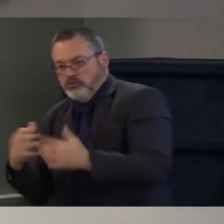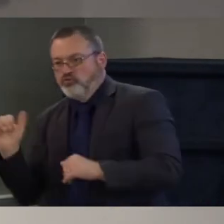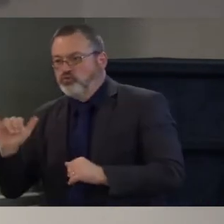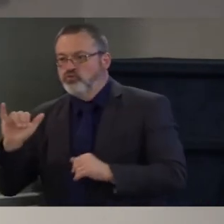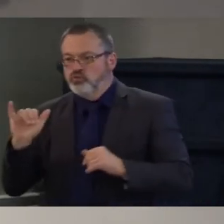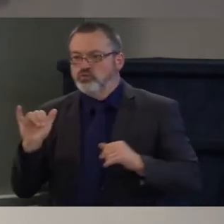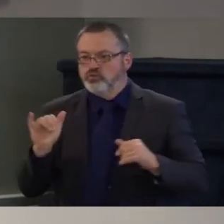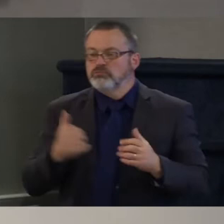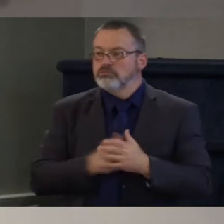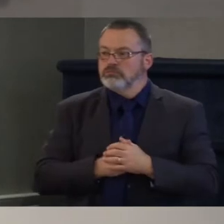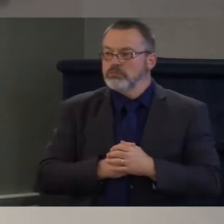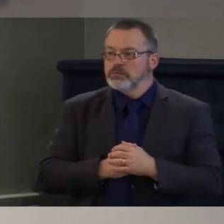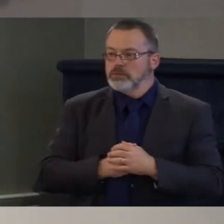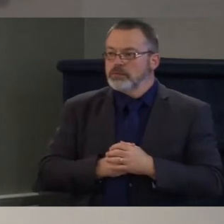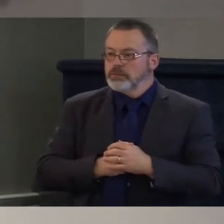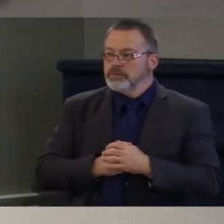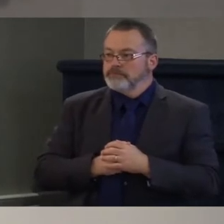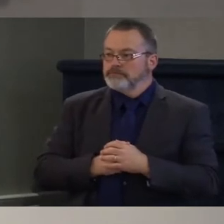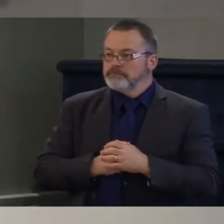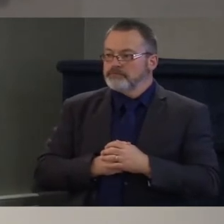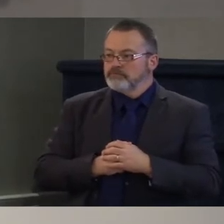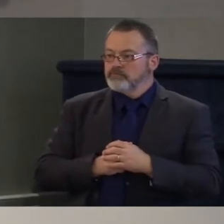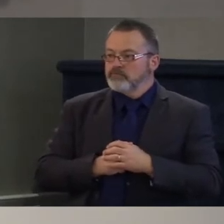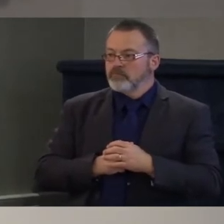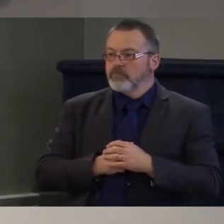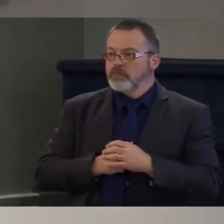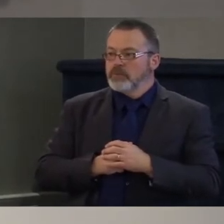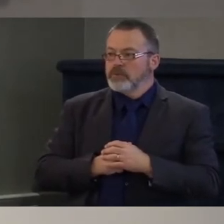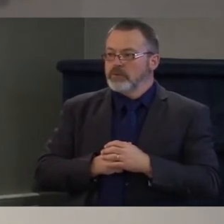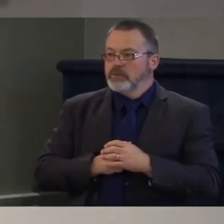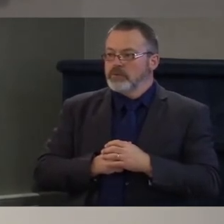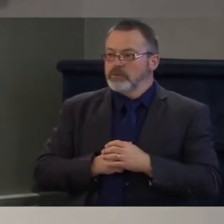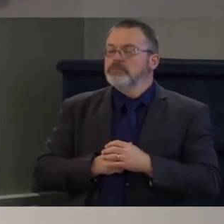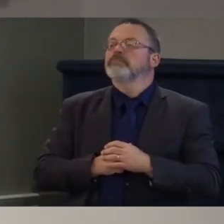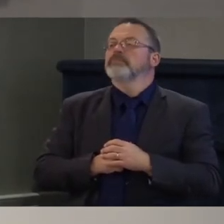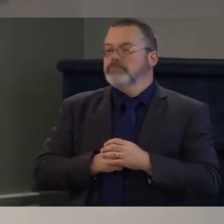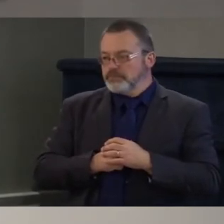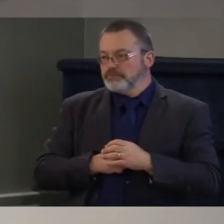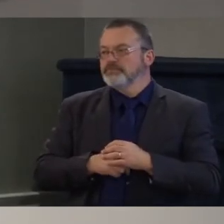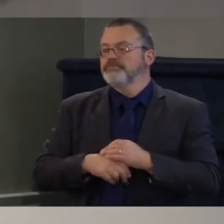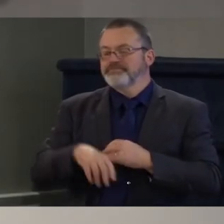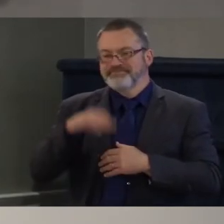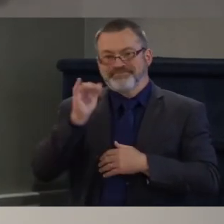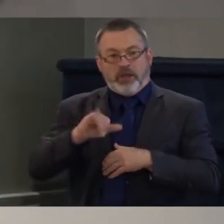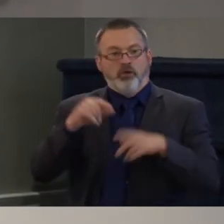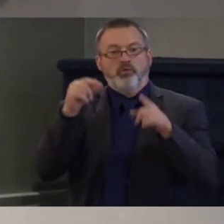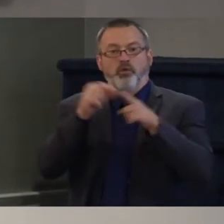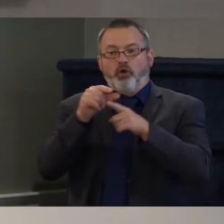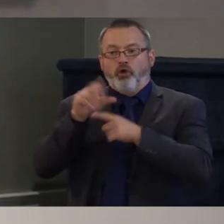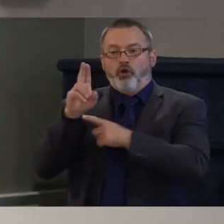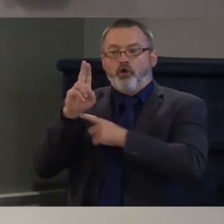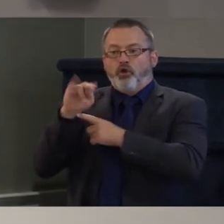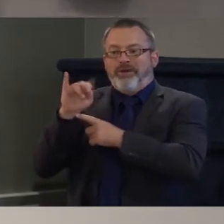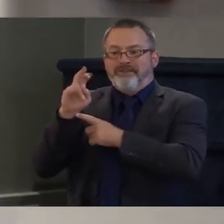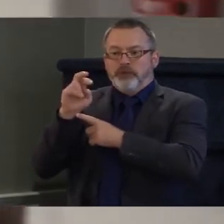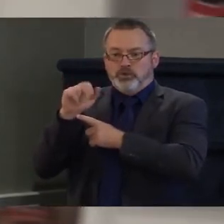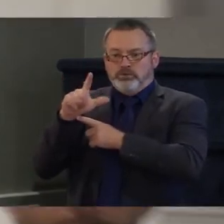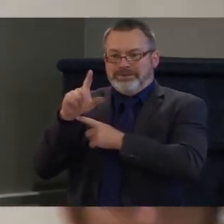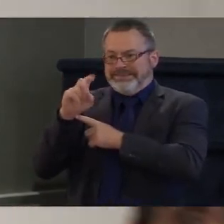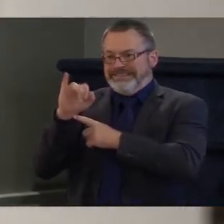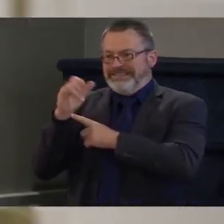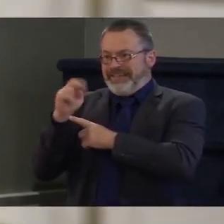Eric Oredek, we'll start with you with this next question. And that is, how do you define the term universal design?